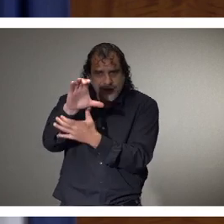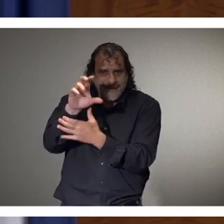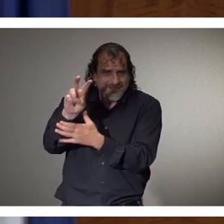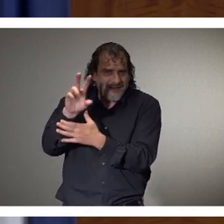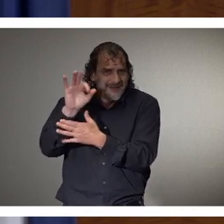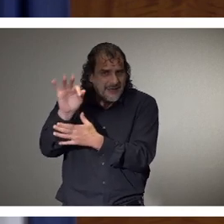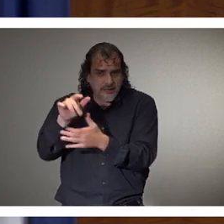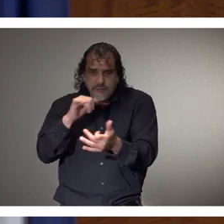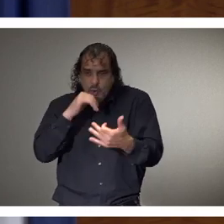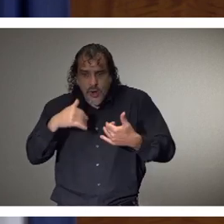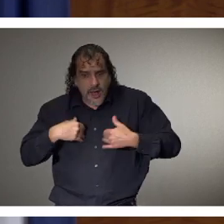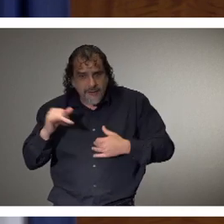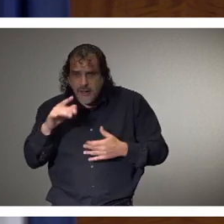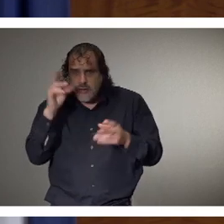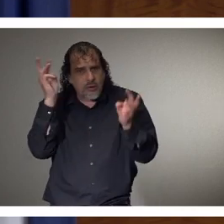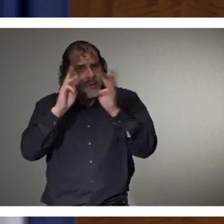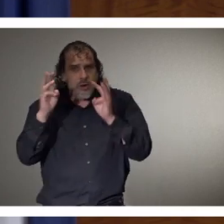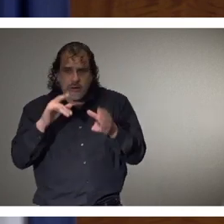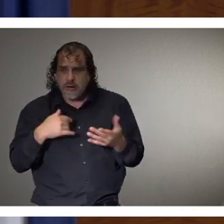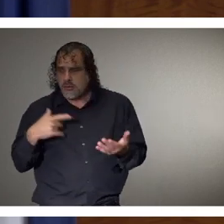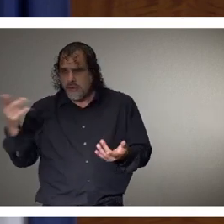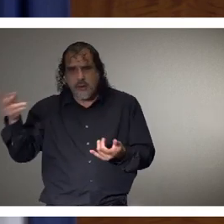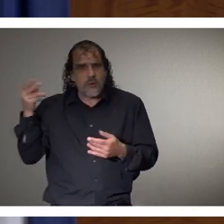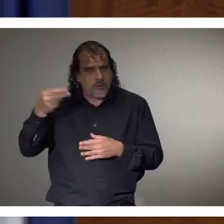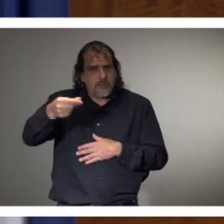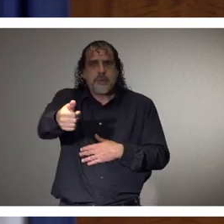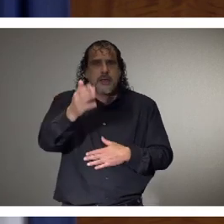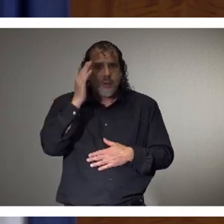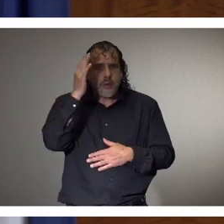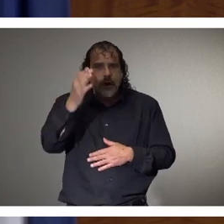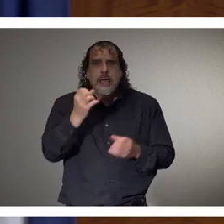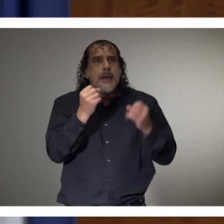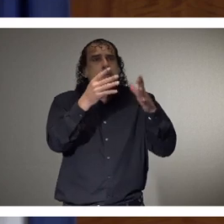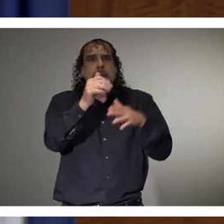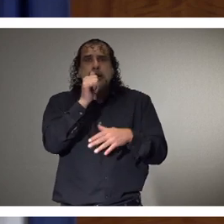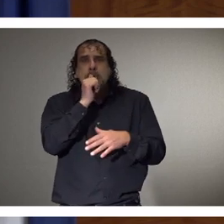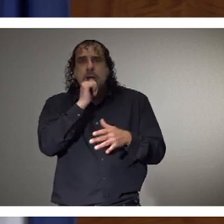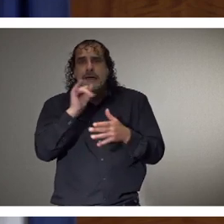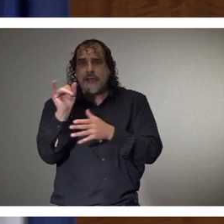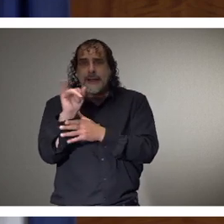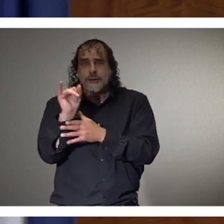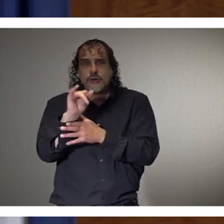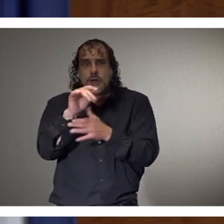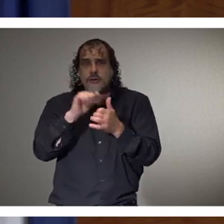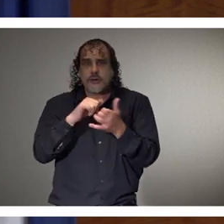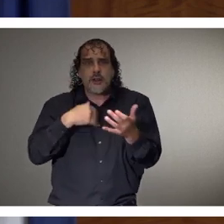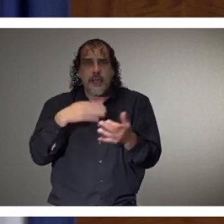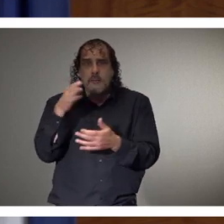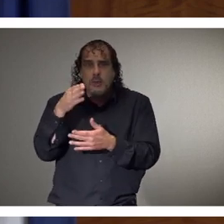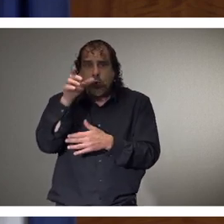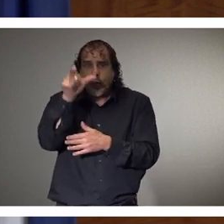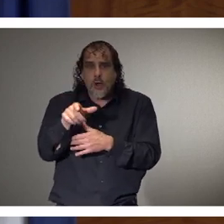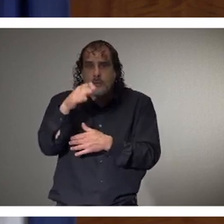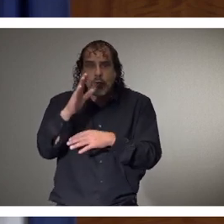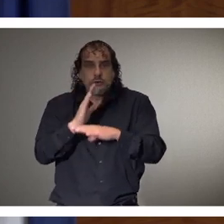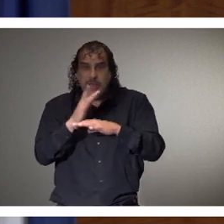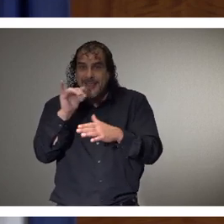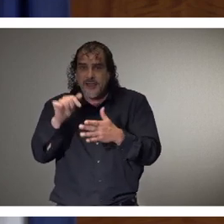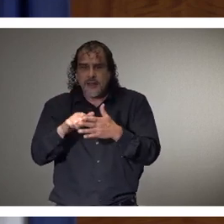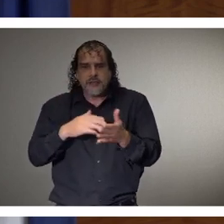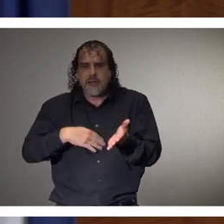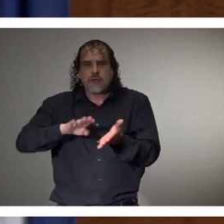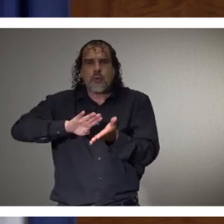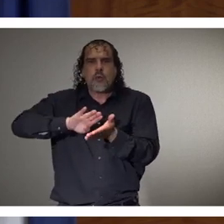uninsured. Um, many, many, many private health insurers, for those who have private health insurance have waived co-pays,